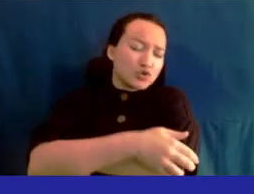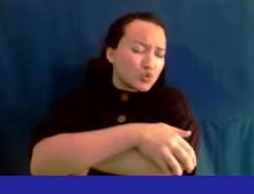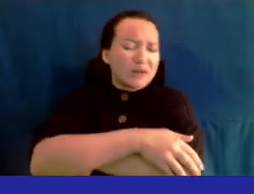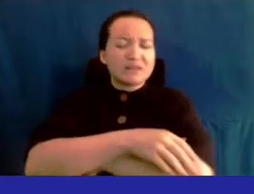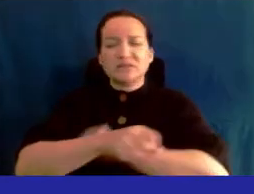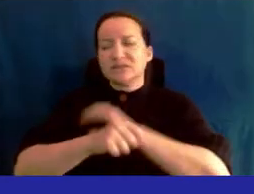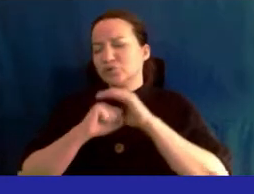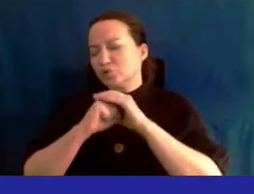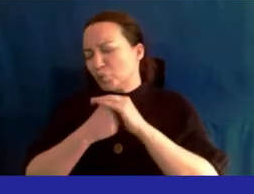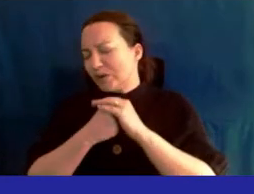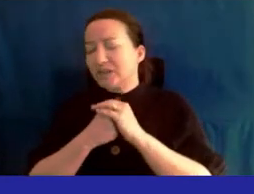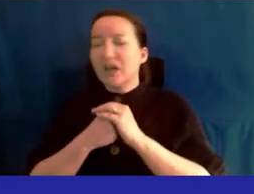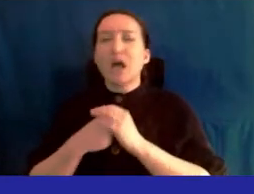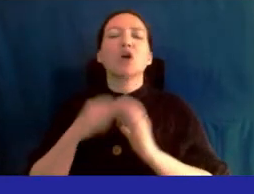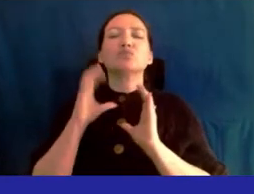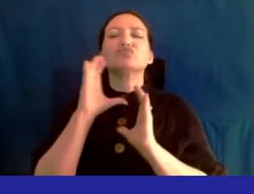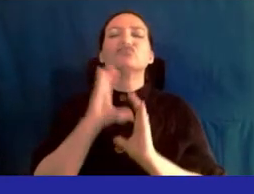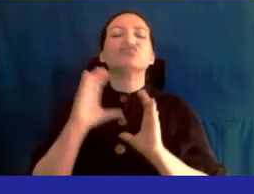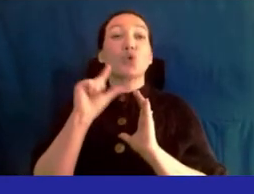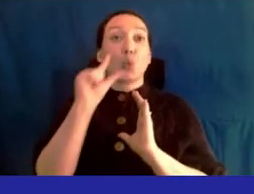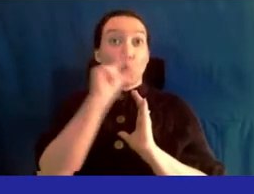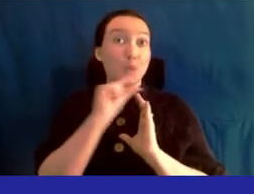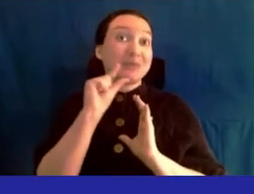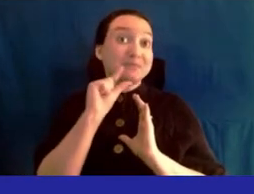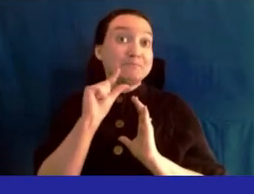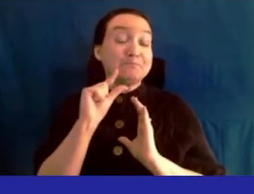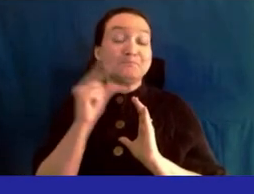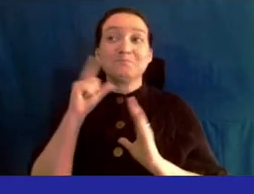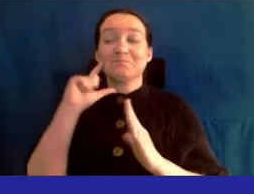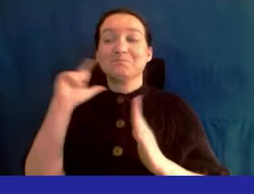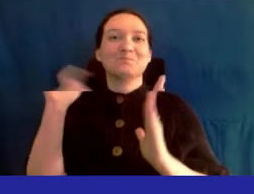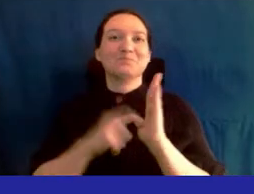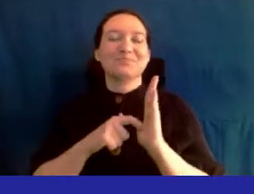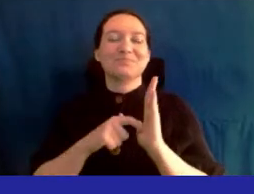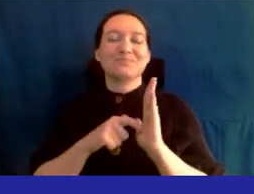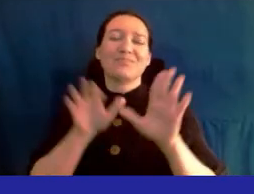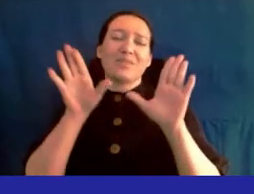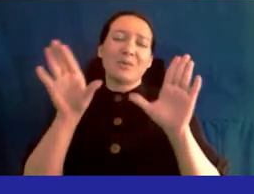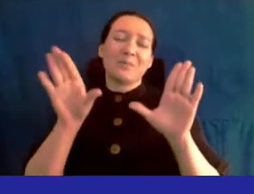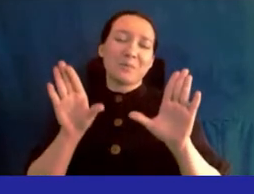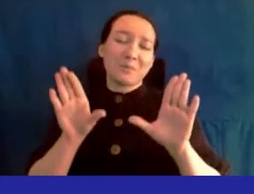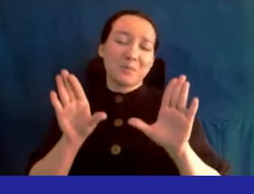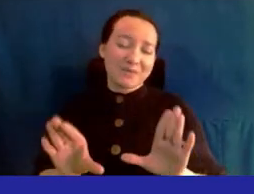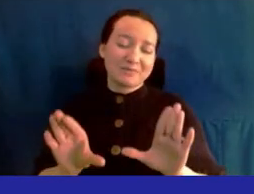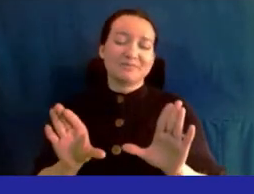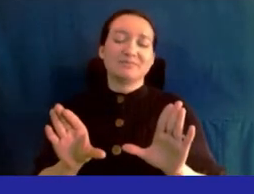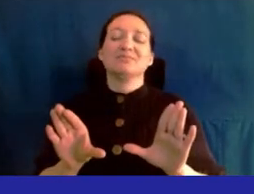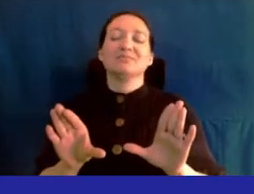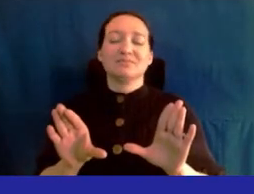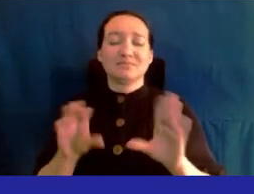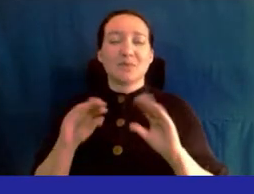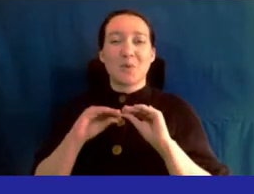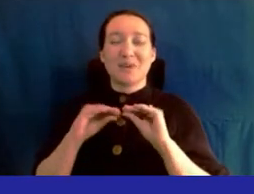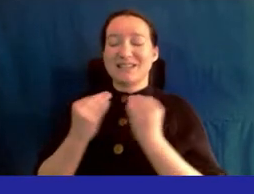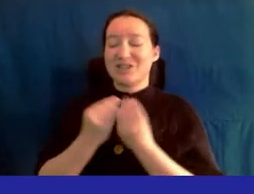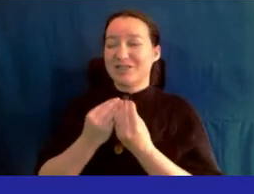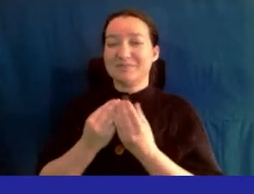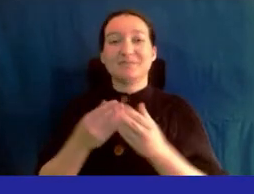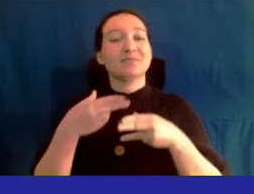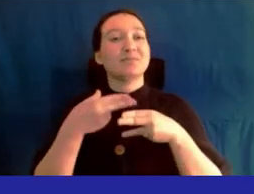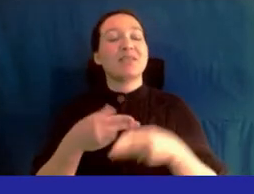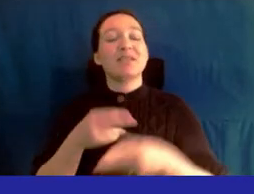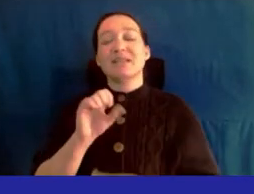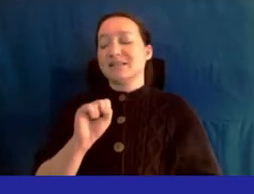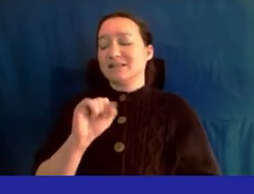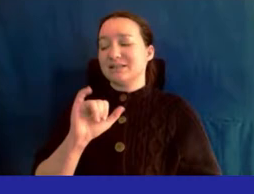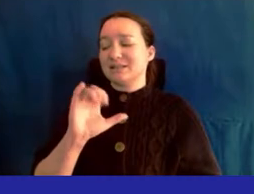So I did a quick search, Google it, and I came across this wonderful organization called the